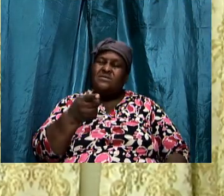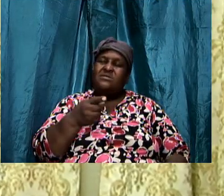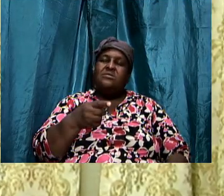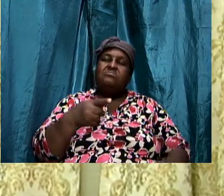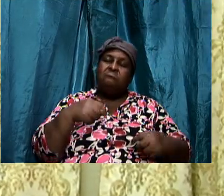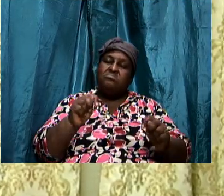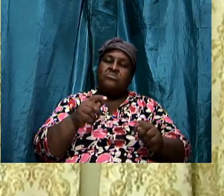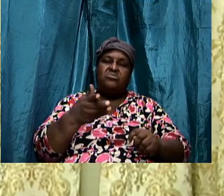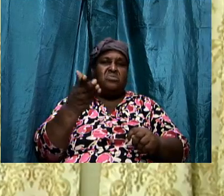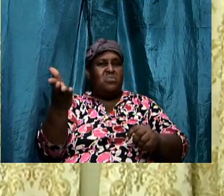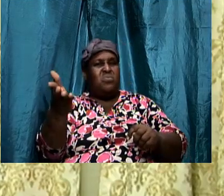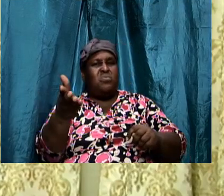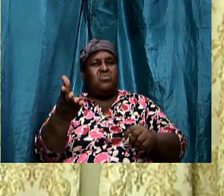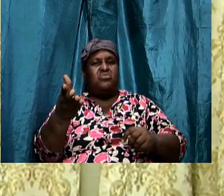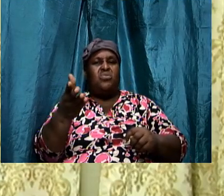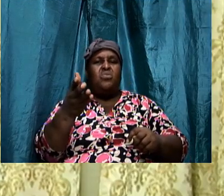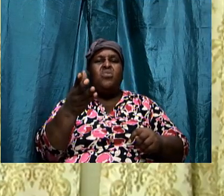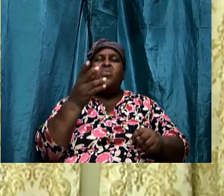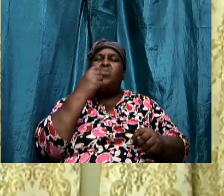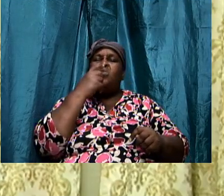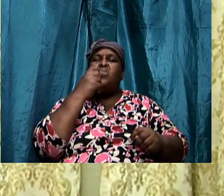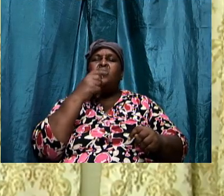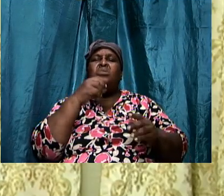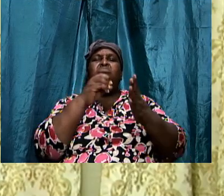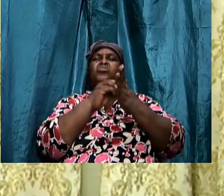living righteously you get in the word